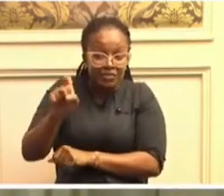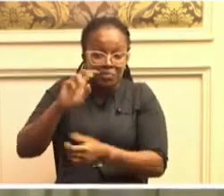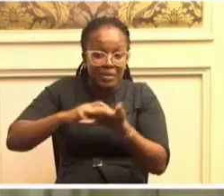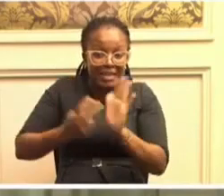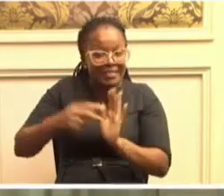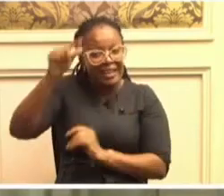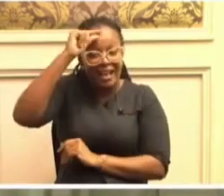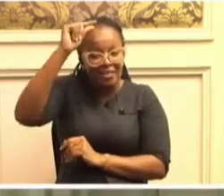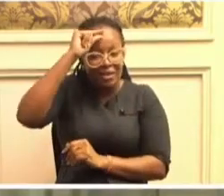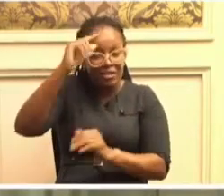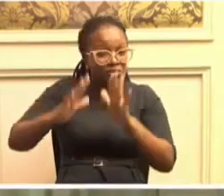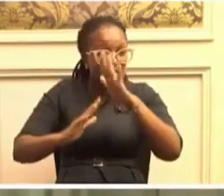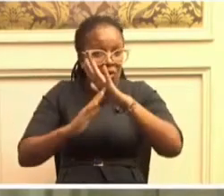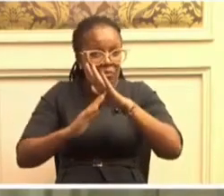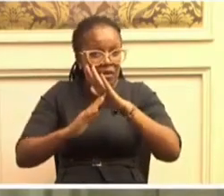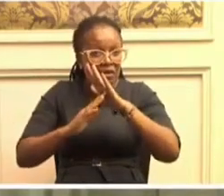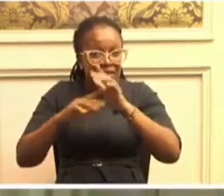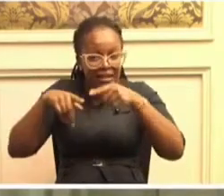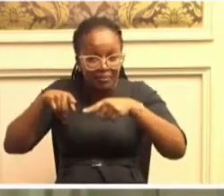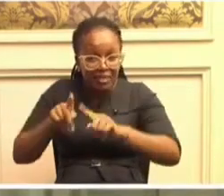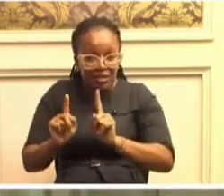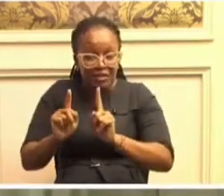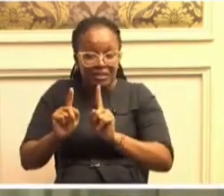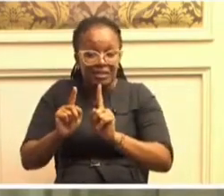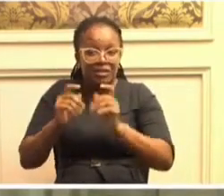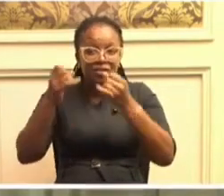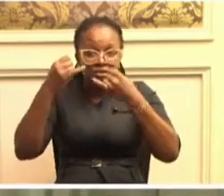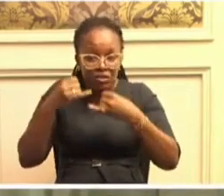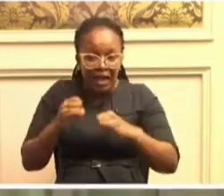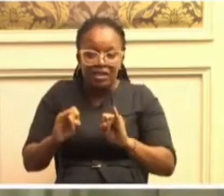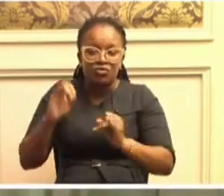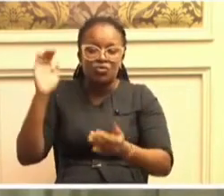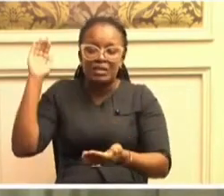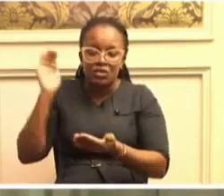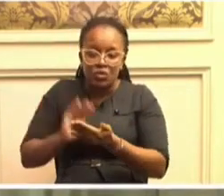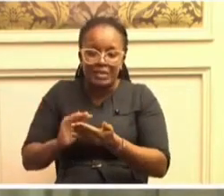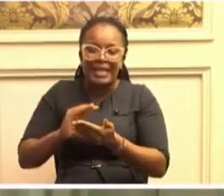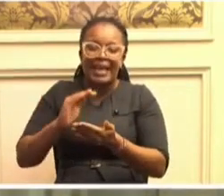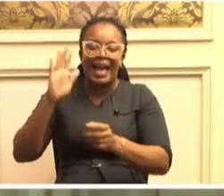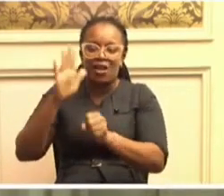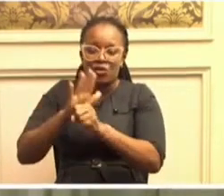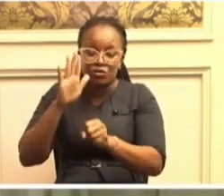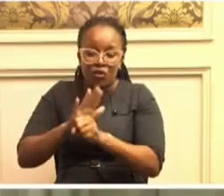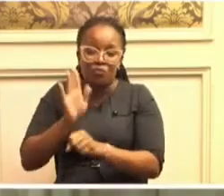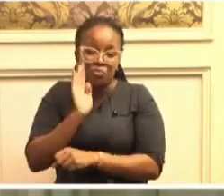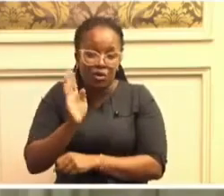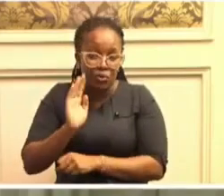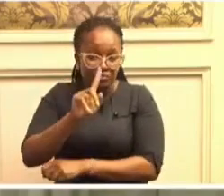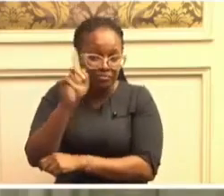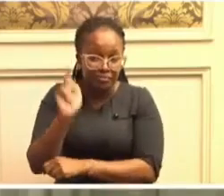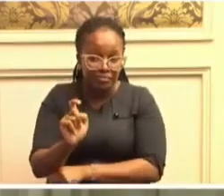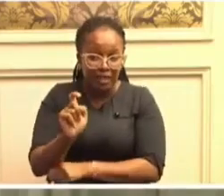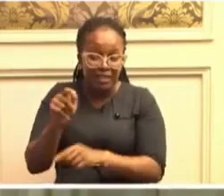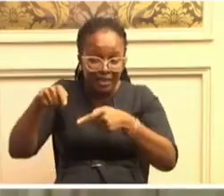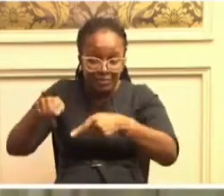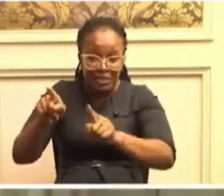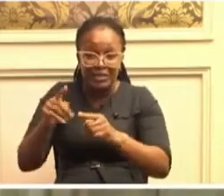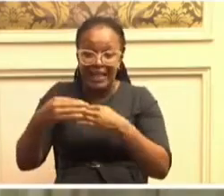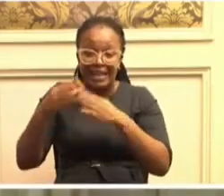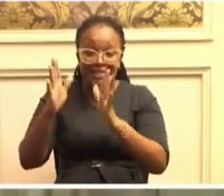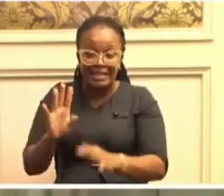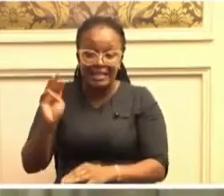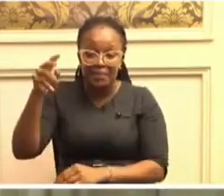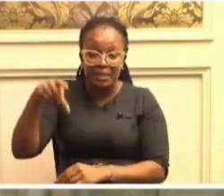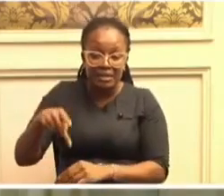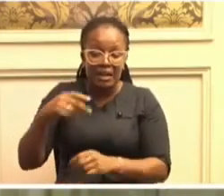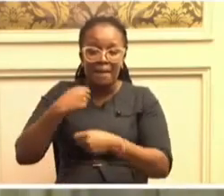rein on taxation, excessive borrowing? Have they been able to ensure that there's